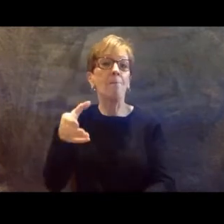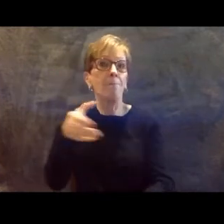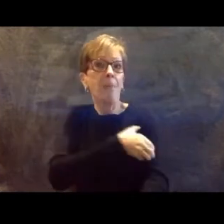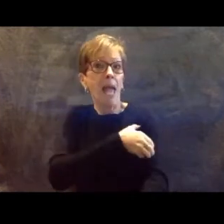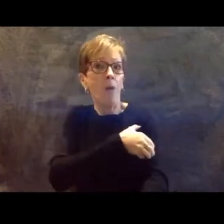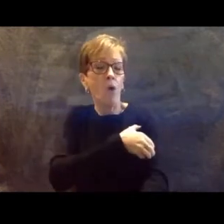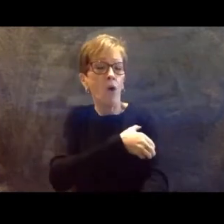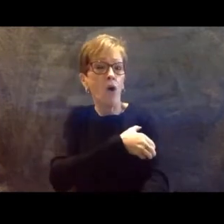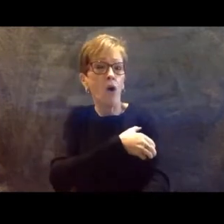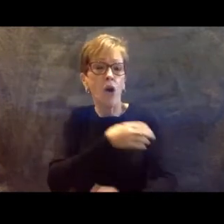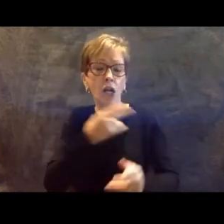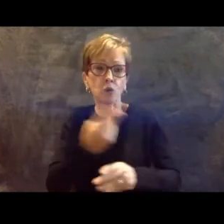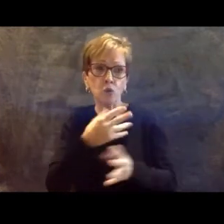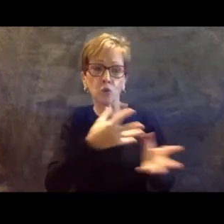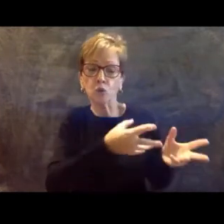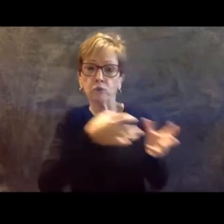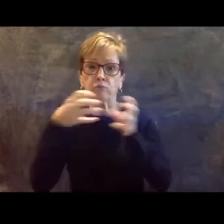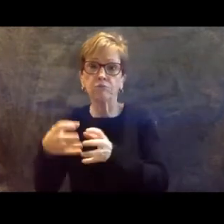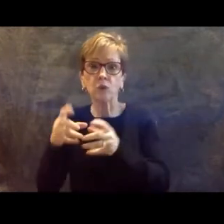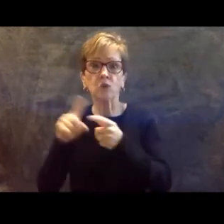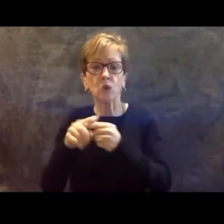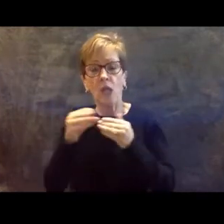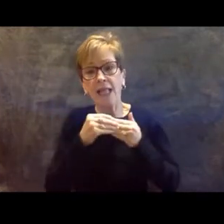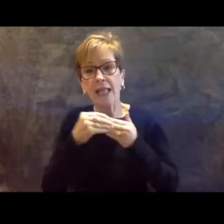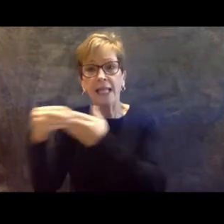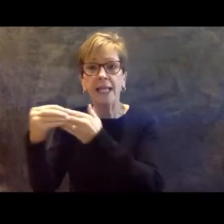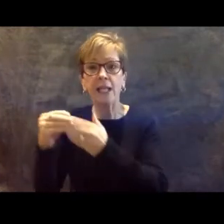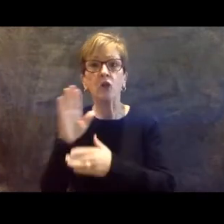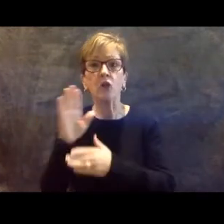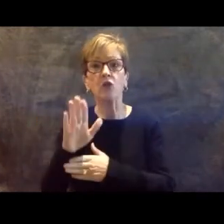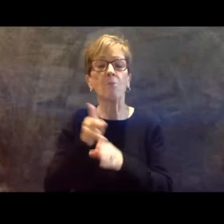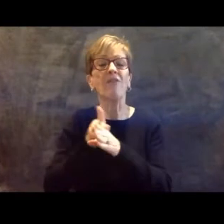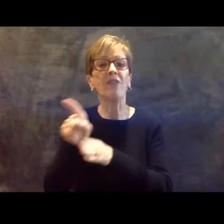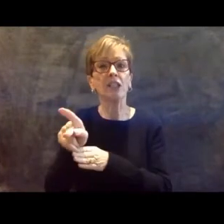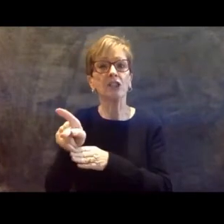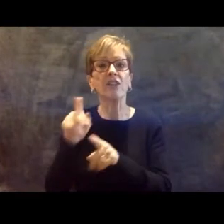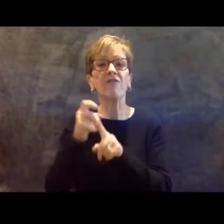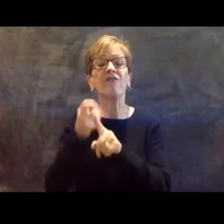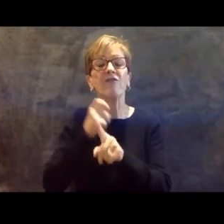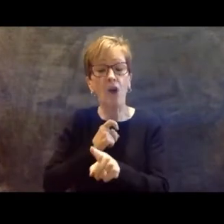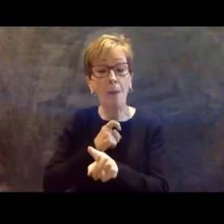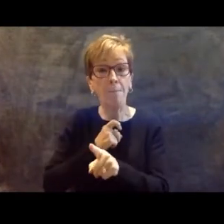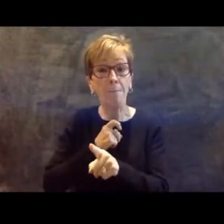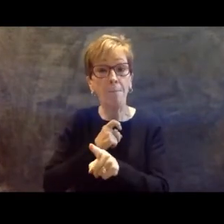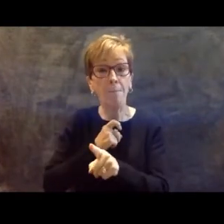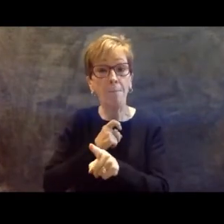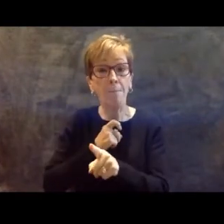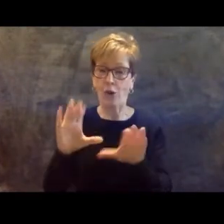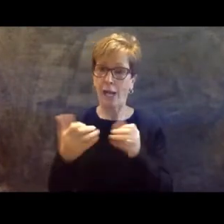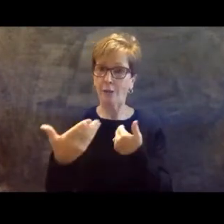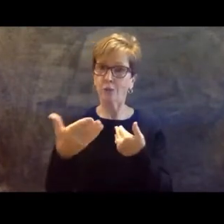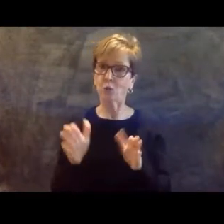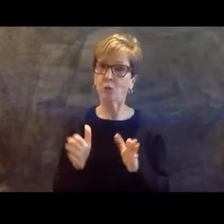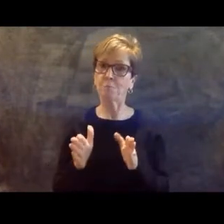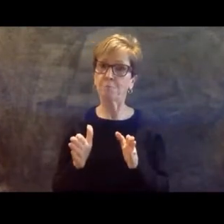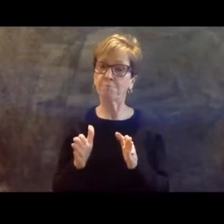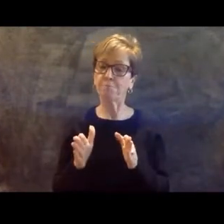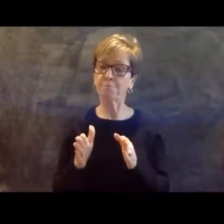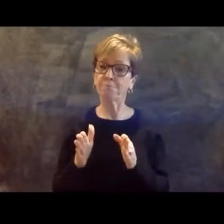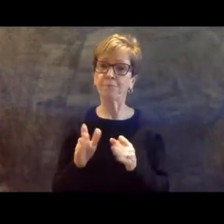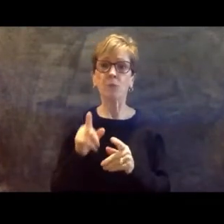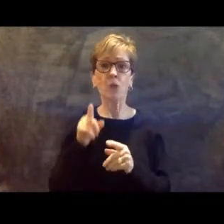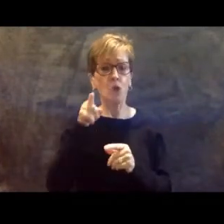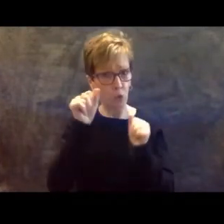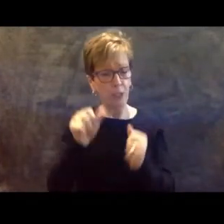to lead your profession from your classroom. Mentor a new educator that's just